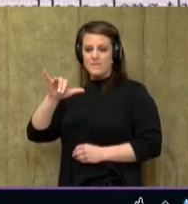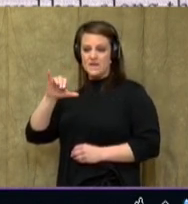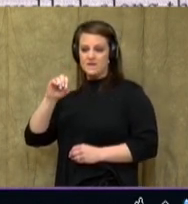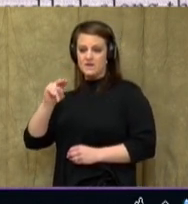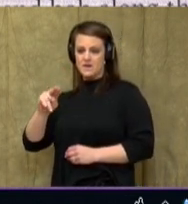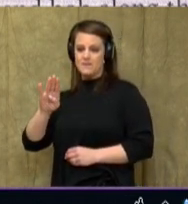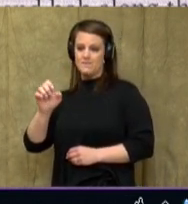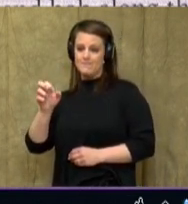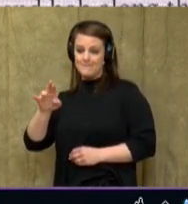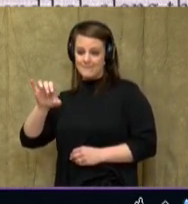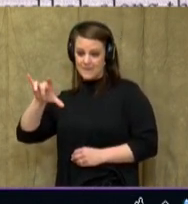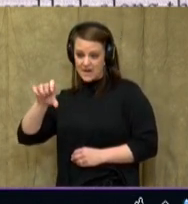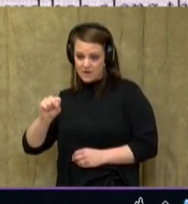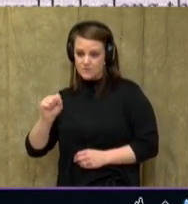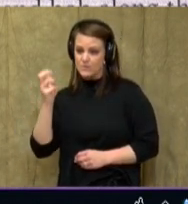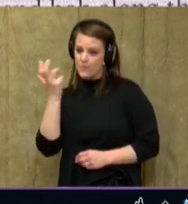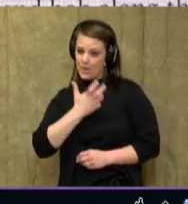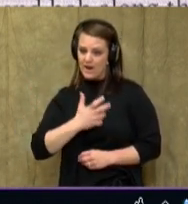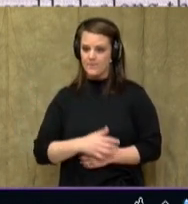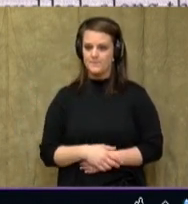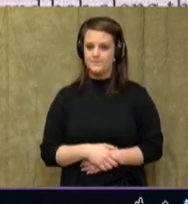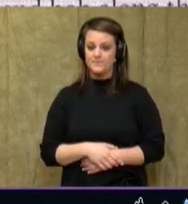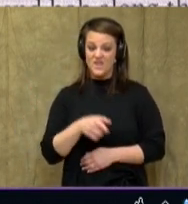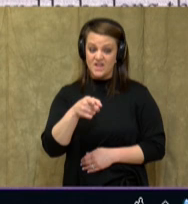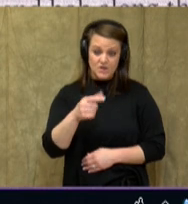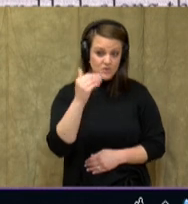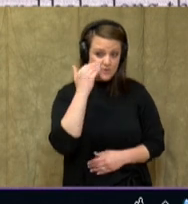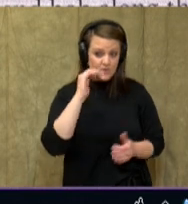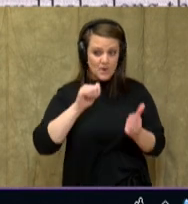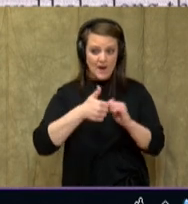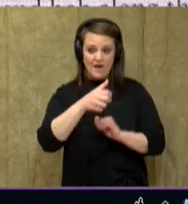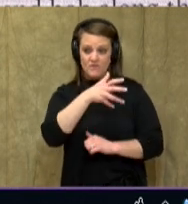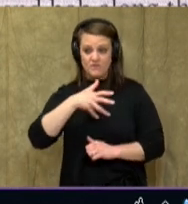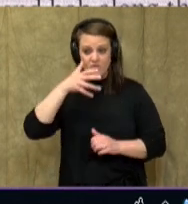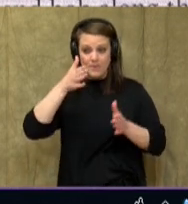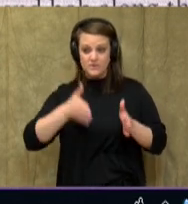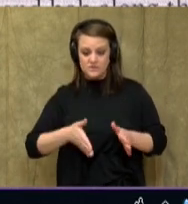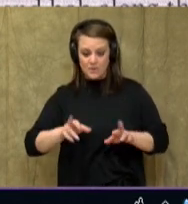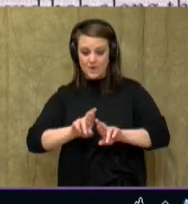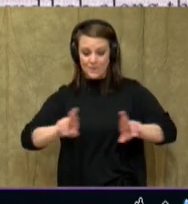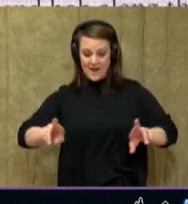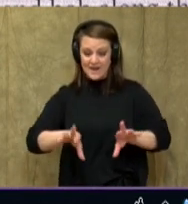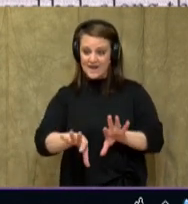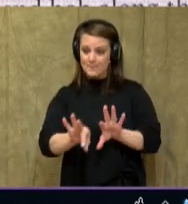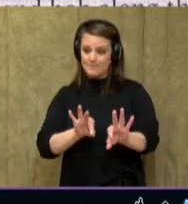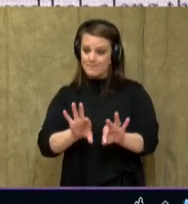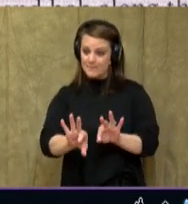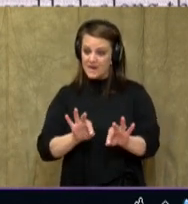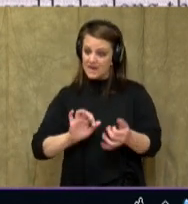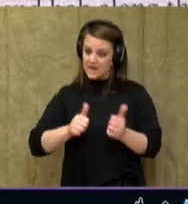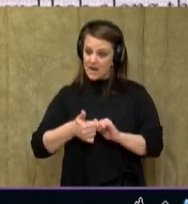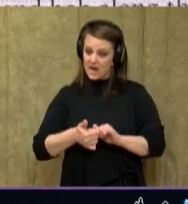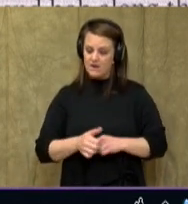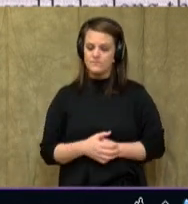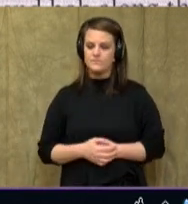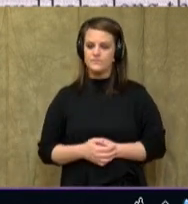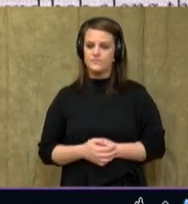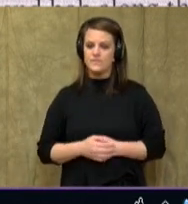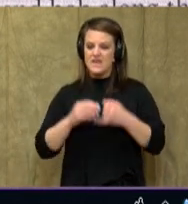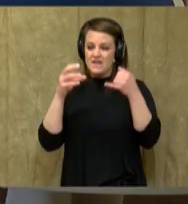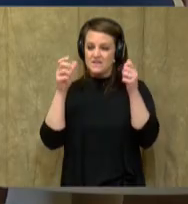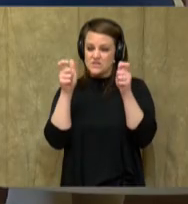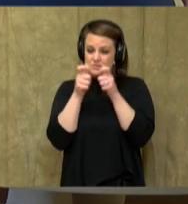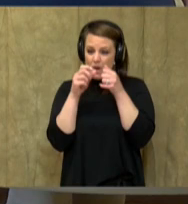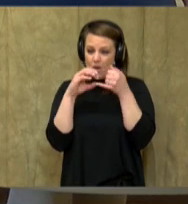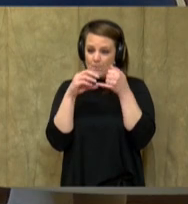Do you know how cranberry farmers know when the berries are ripe and ready to harvest? The small berries